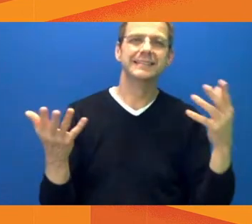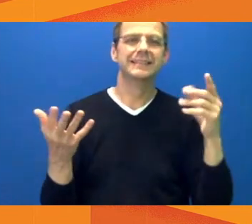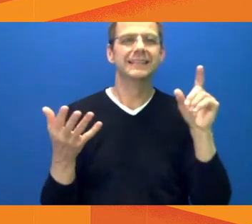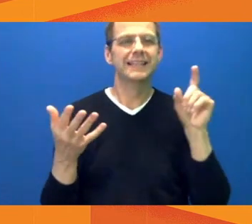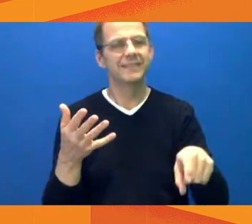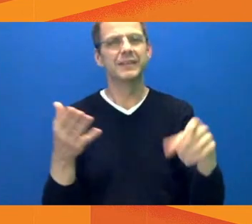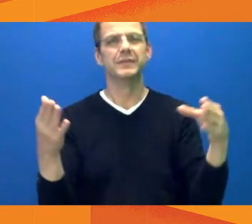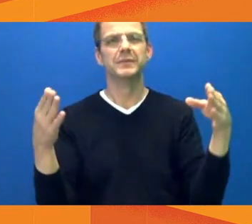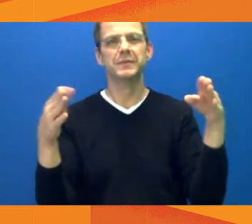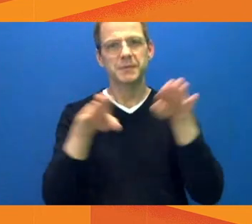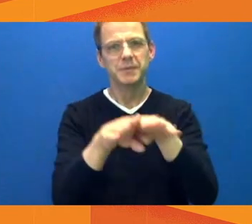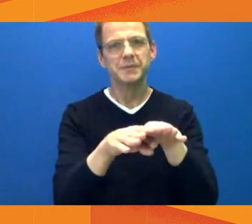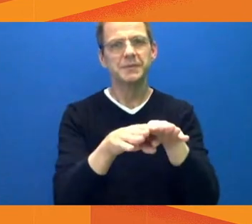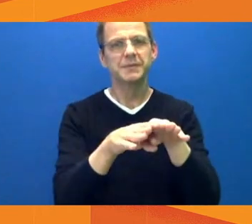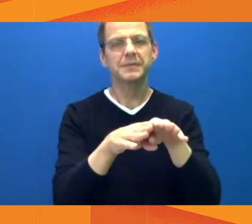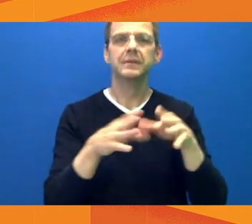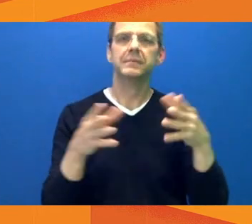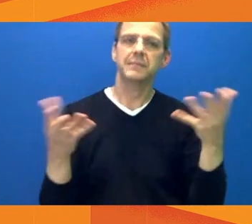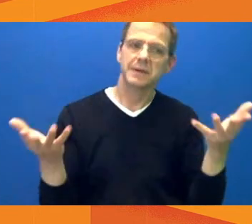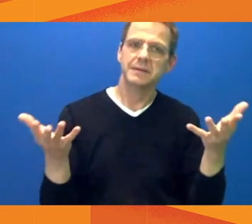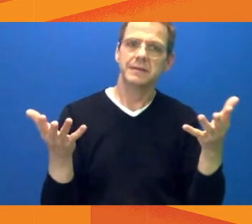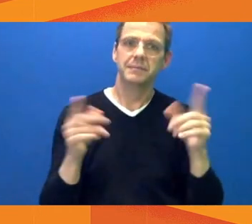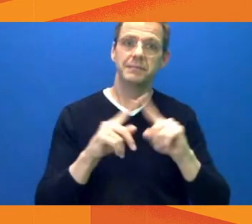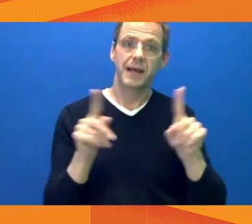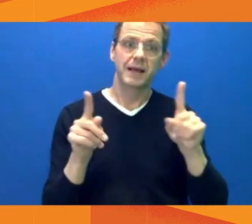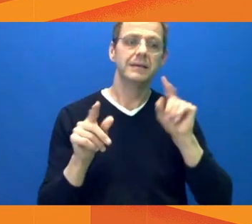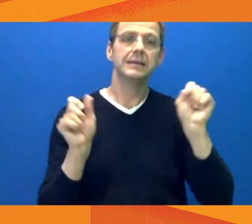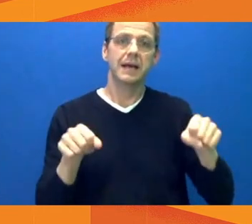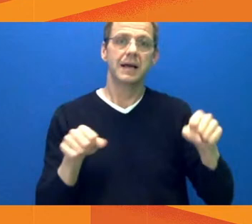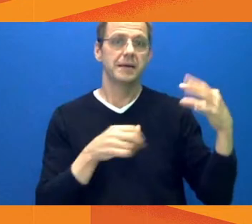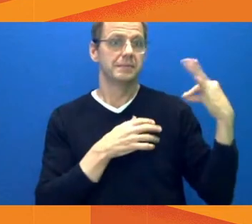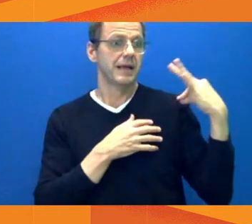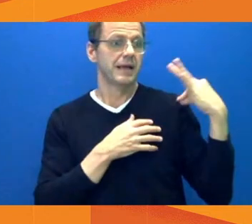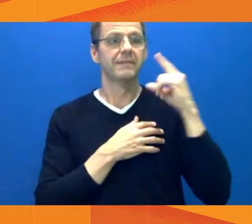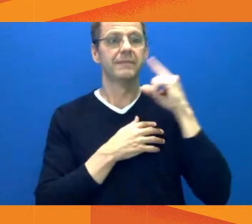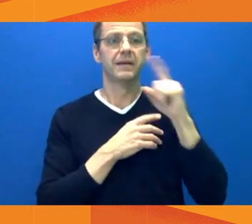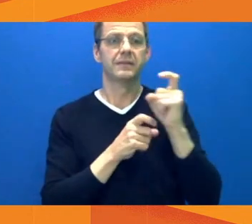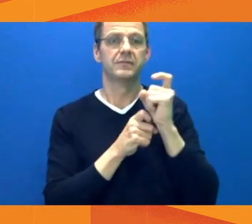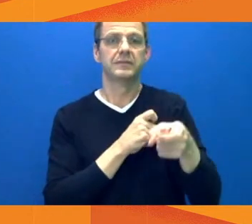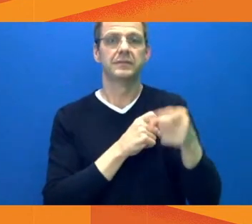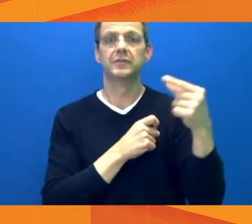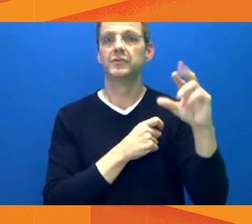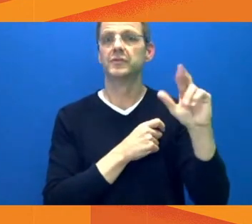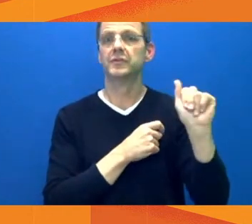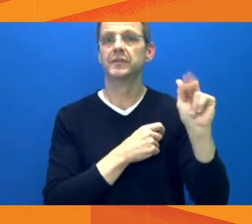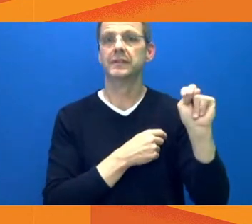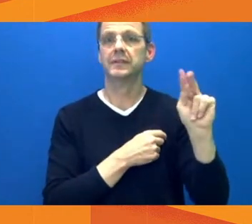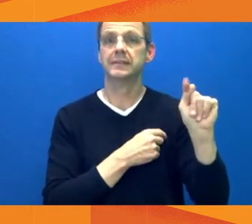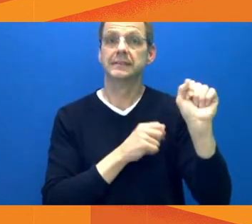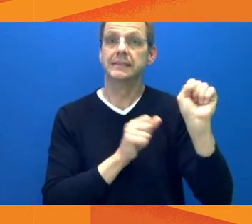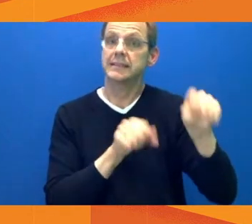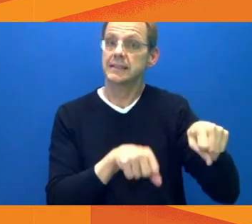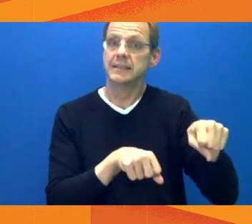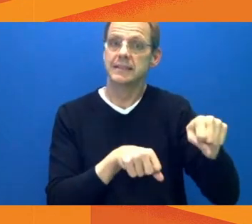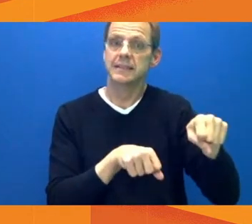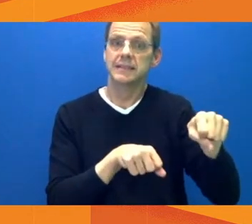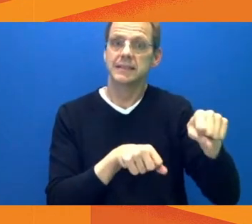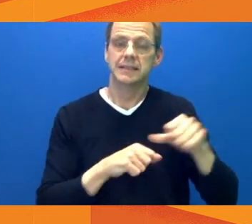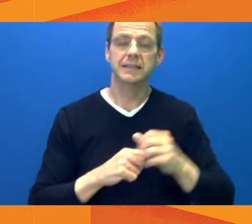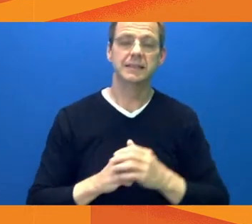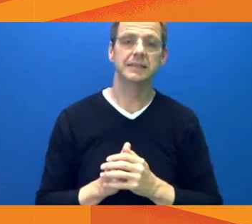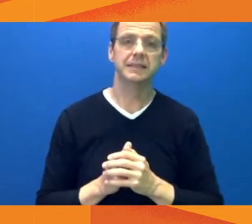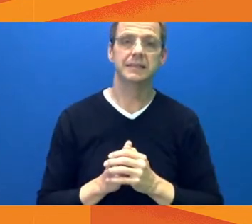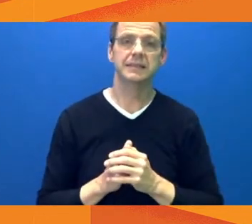from your city. The city has also agreed to subsidize 100% of the 2021 BIA levy for all 13